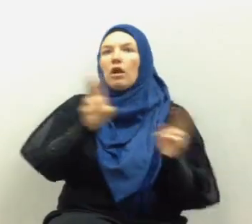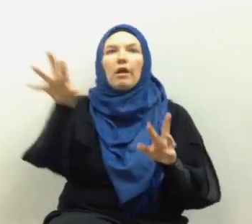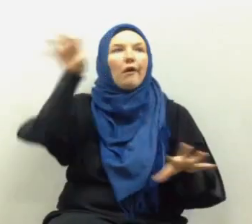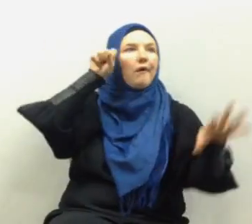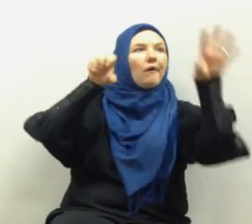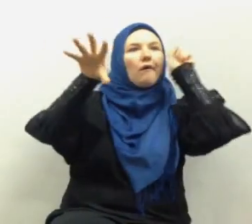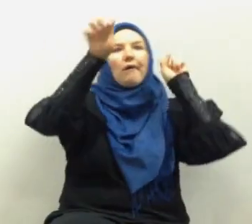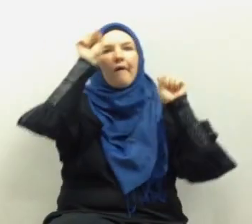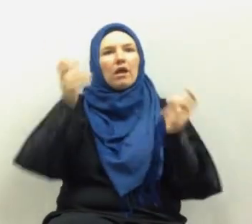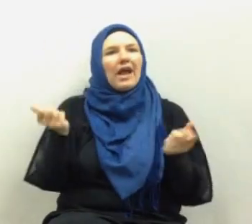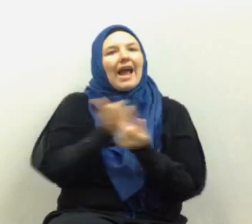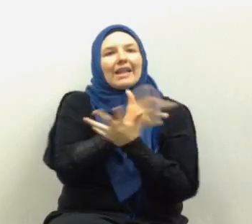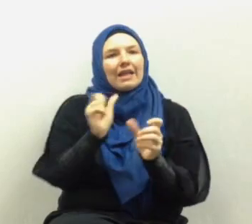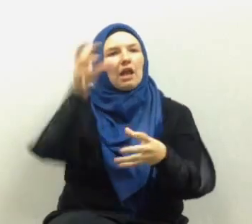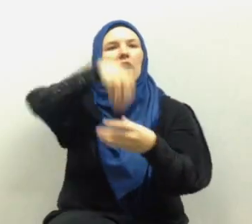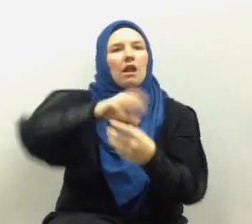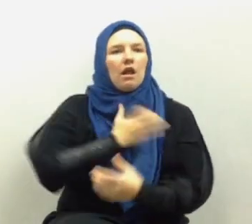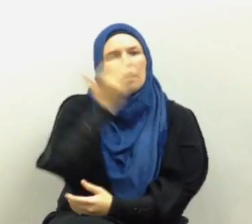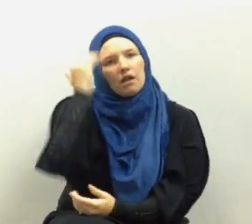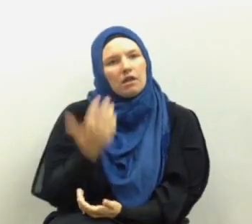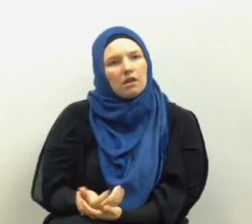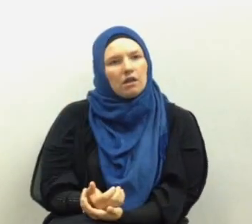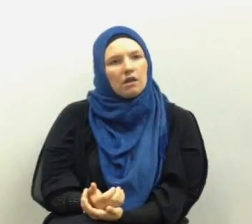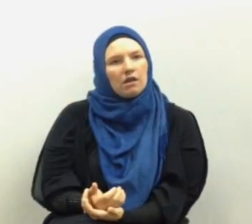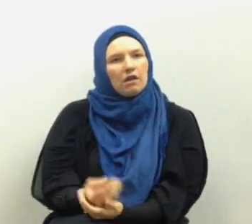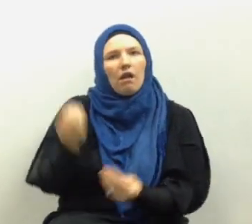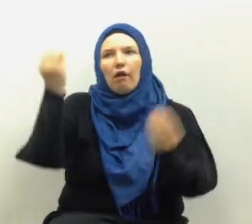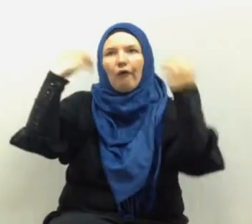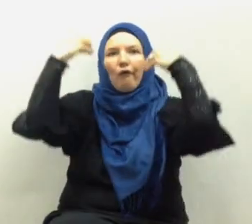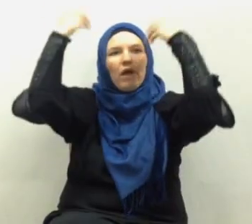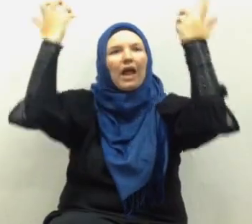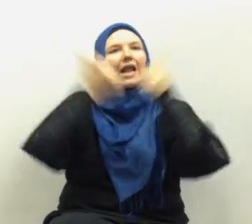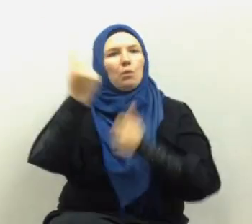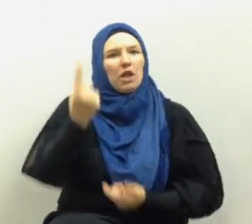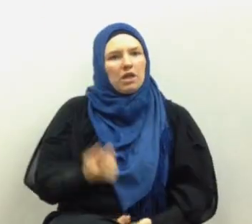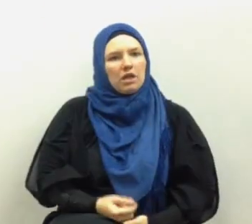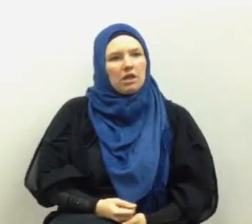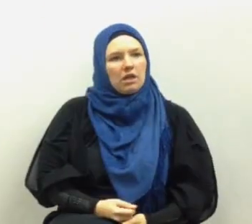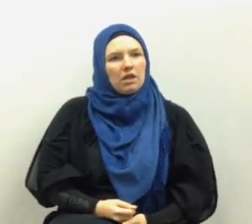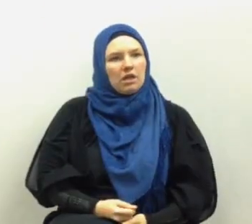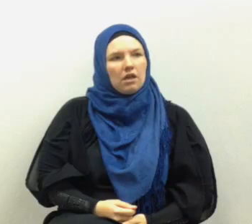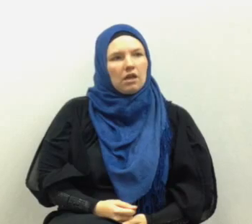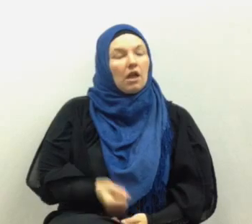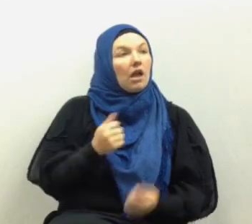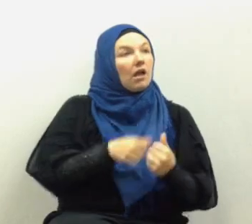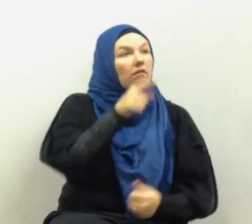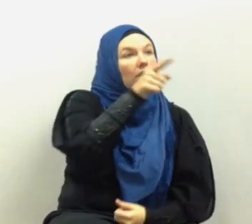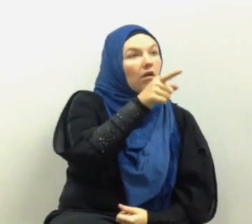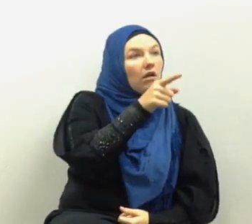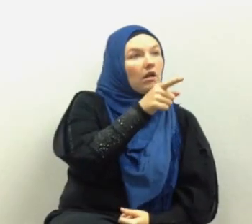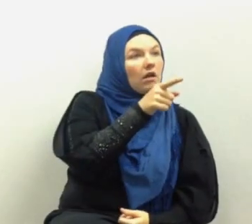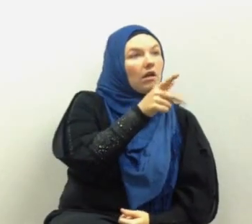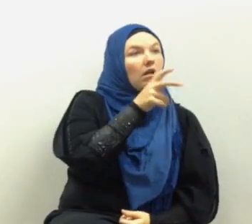to carry anything anybody can put anything in it it gets filled up so Victor Hugo speaks